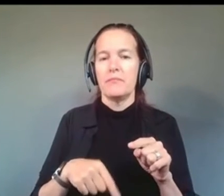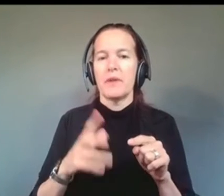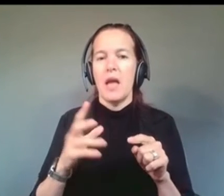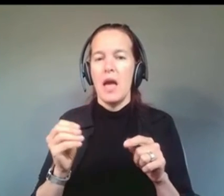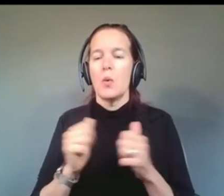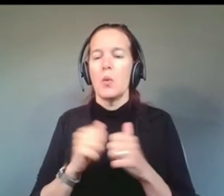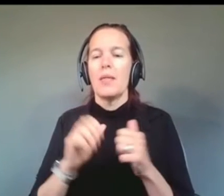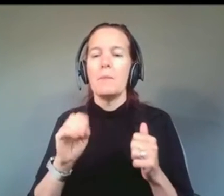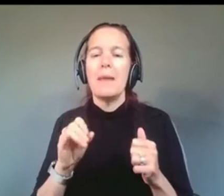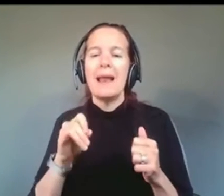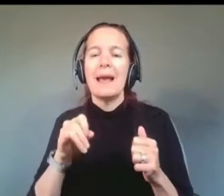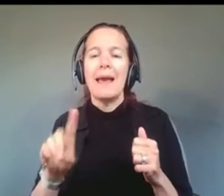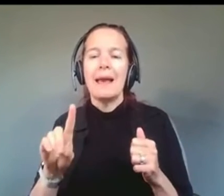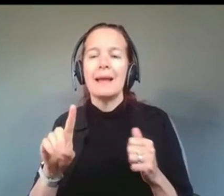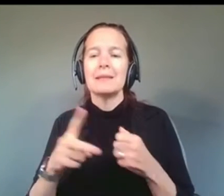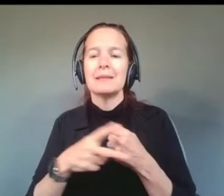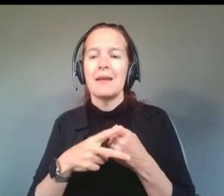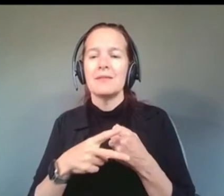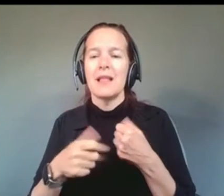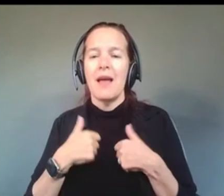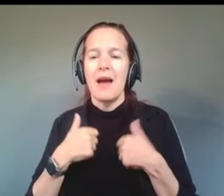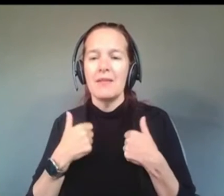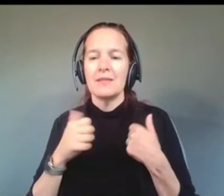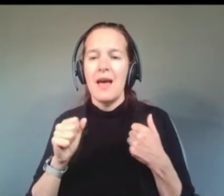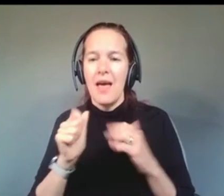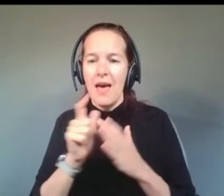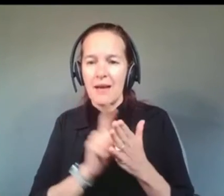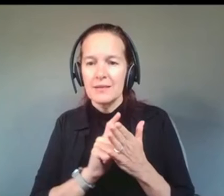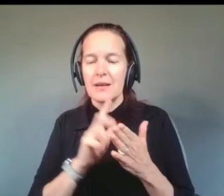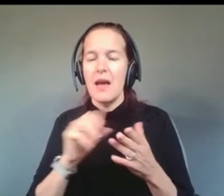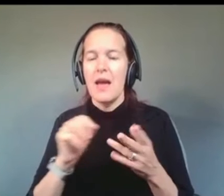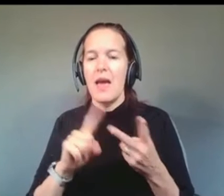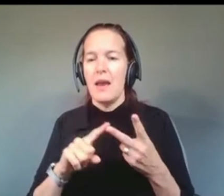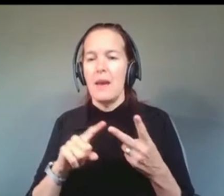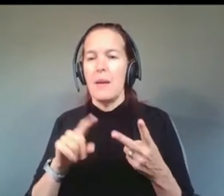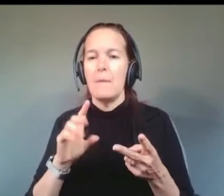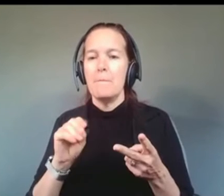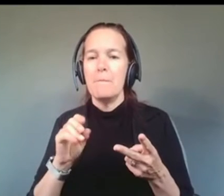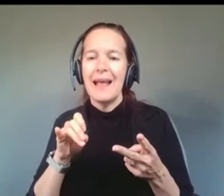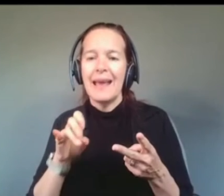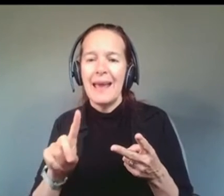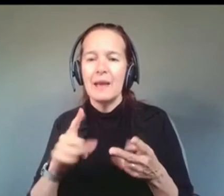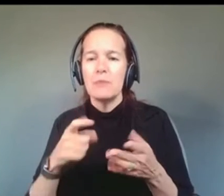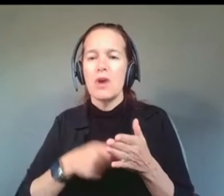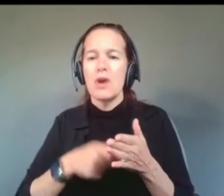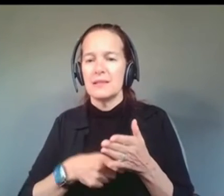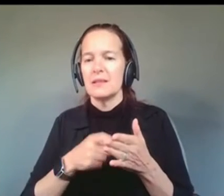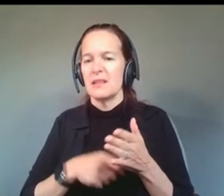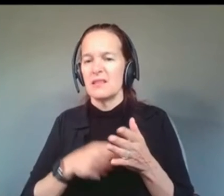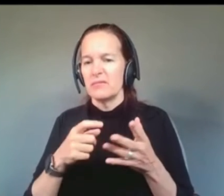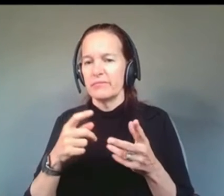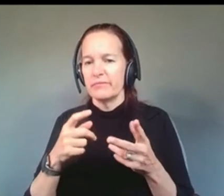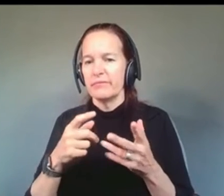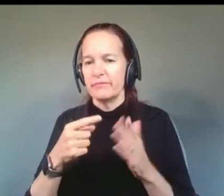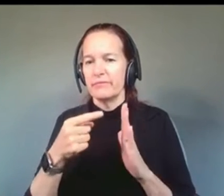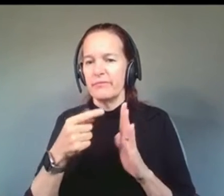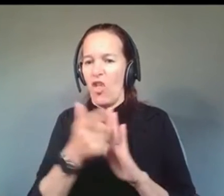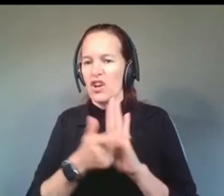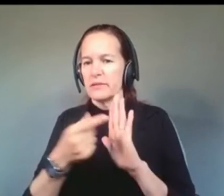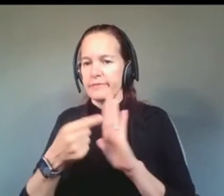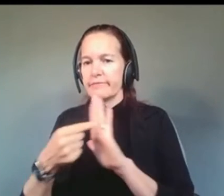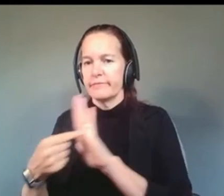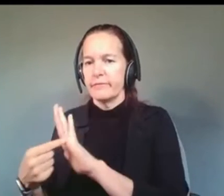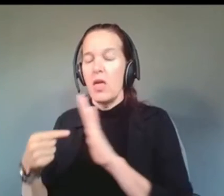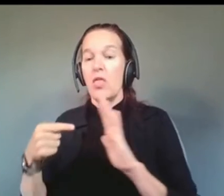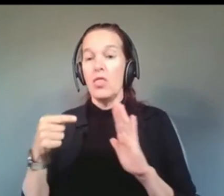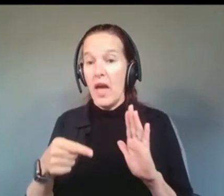Save Lives Act and the Medicare drug pricing negotiation proposals before the Senate, these critical bills attack